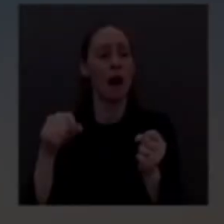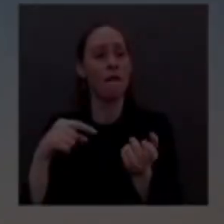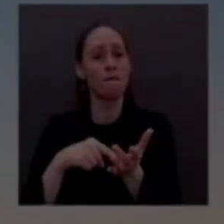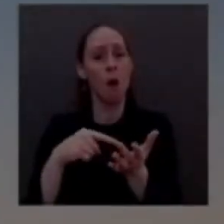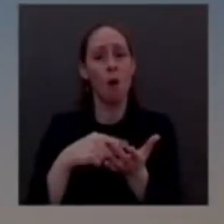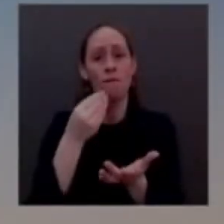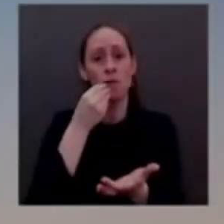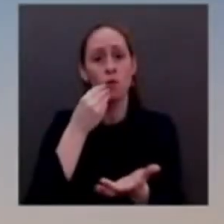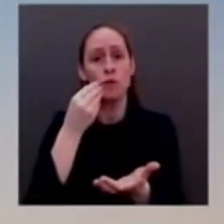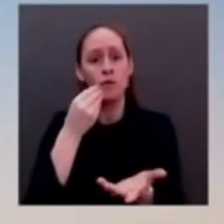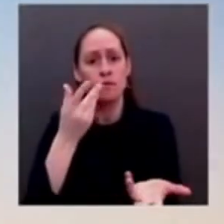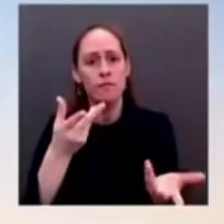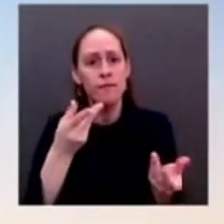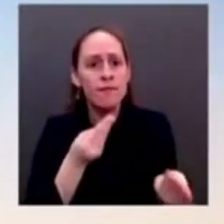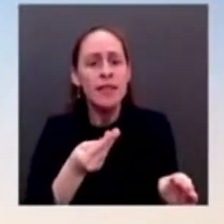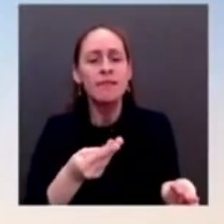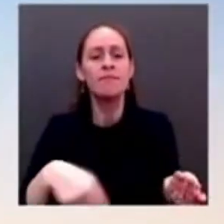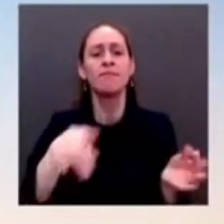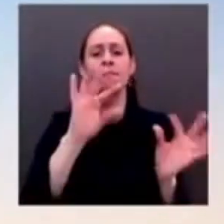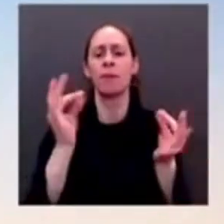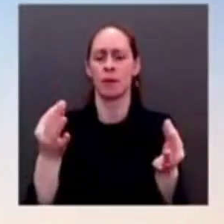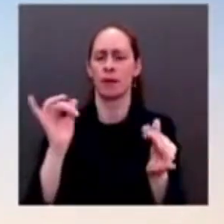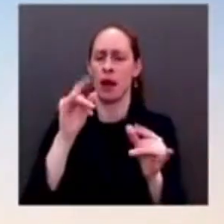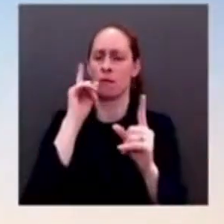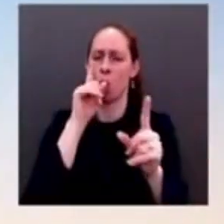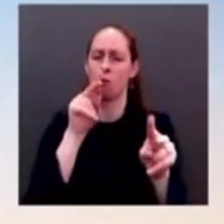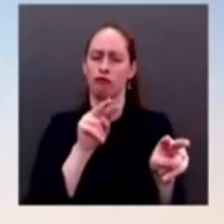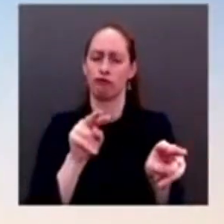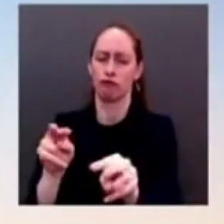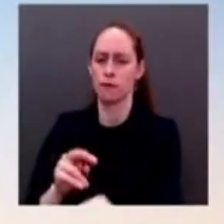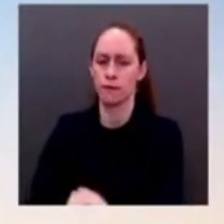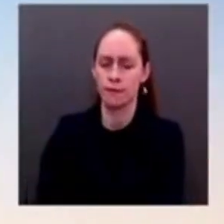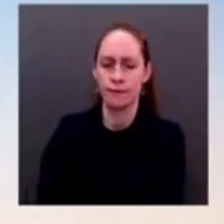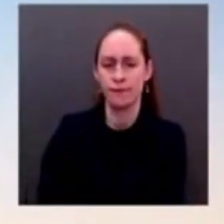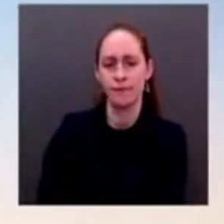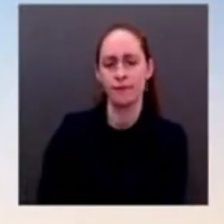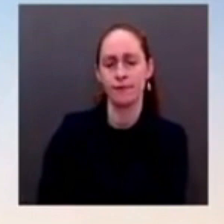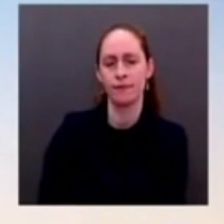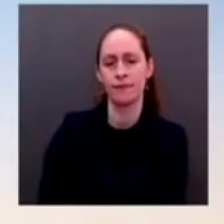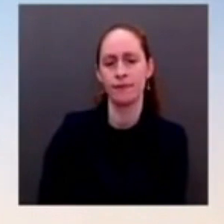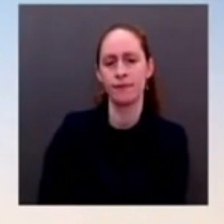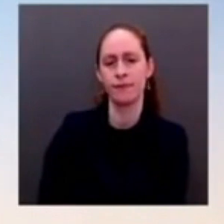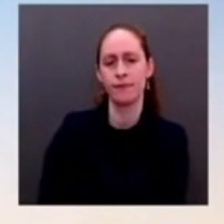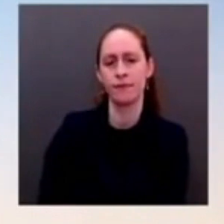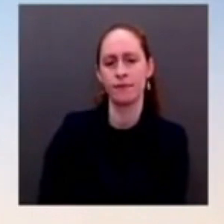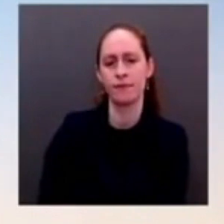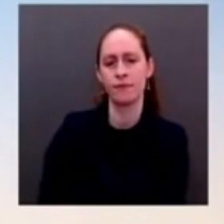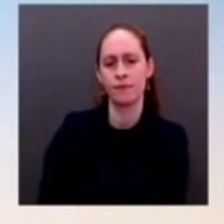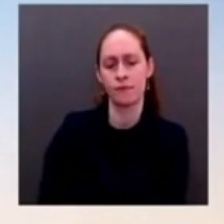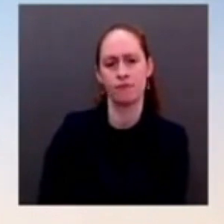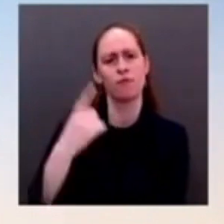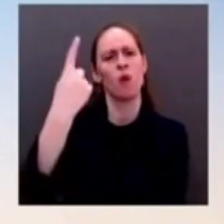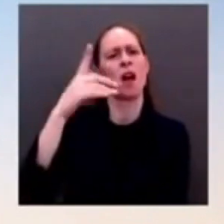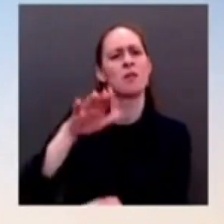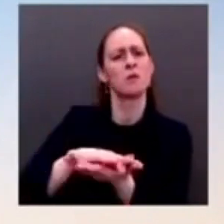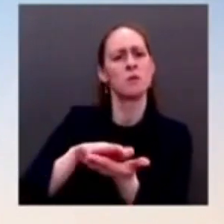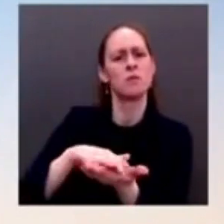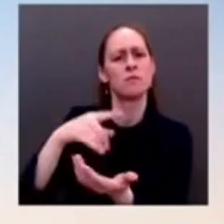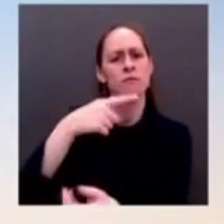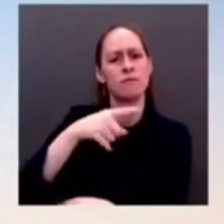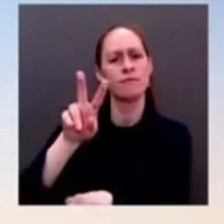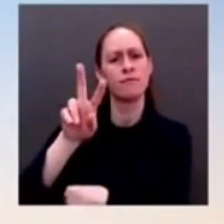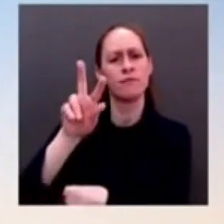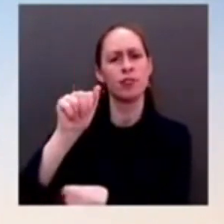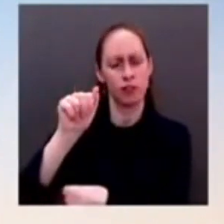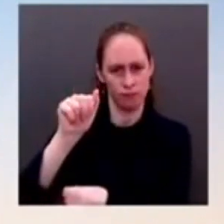Thank you. On schools in Virginia, seven districts representing 350,000 students are suing the state.